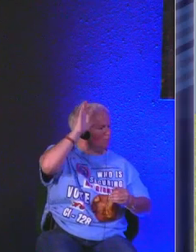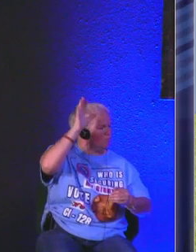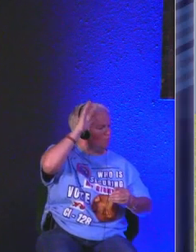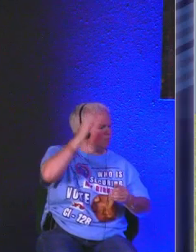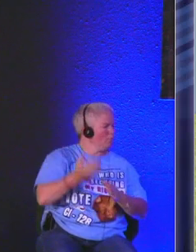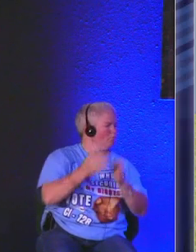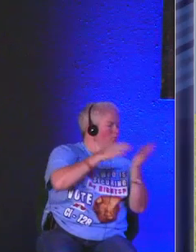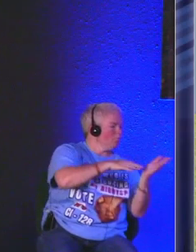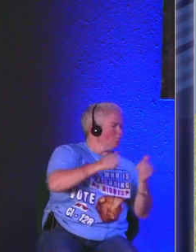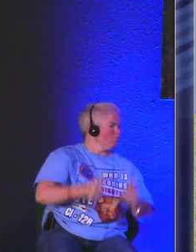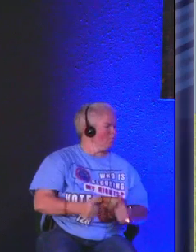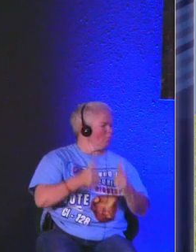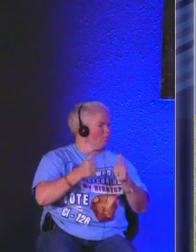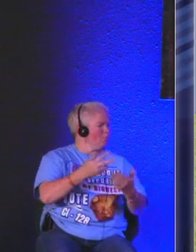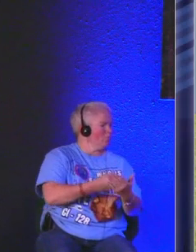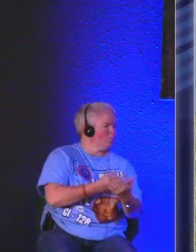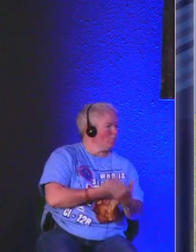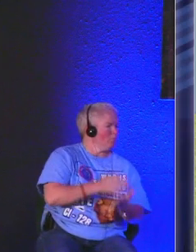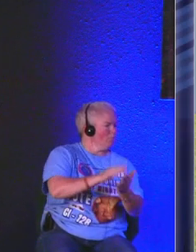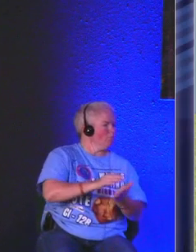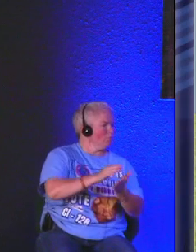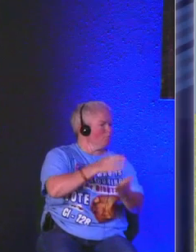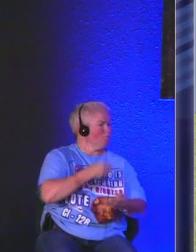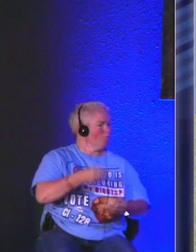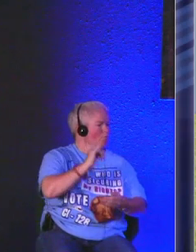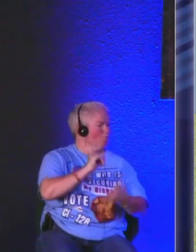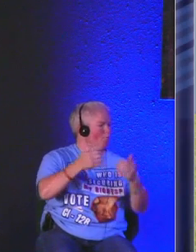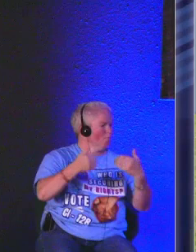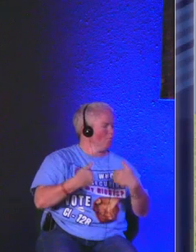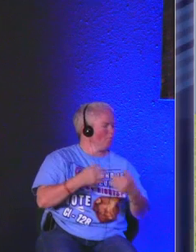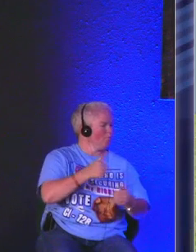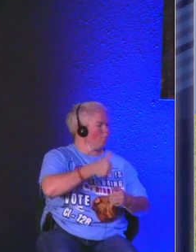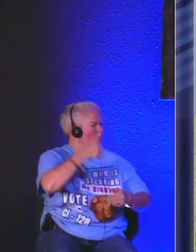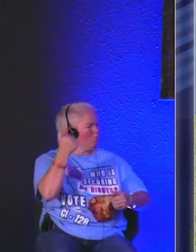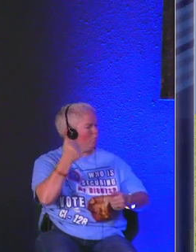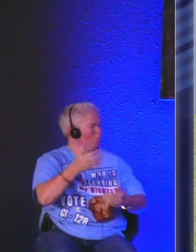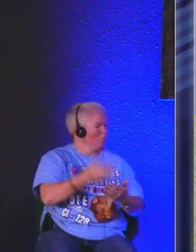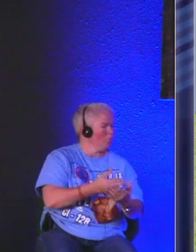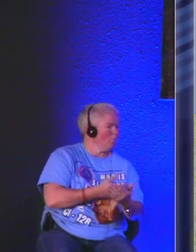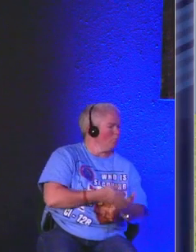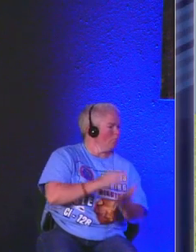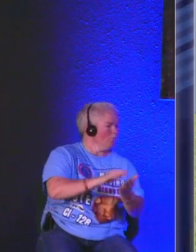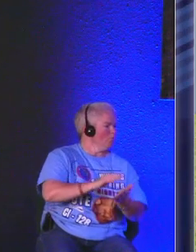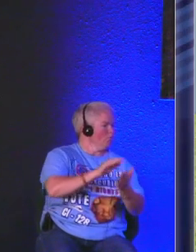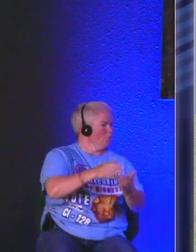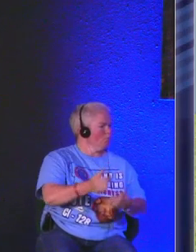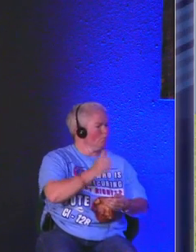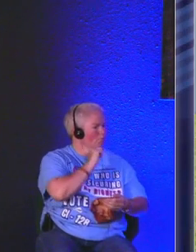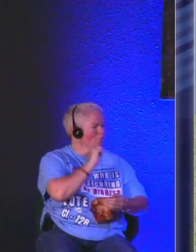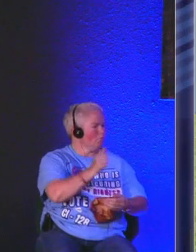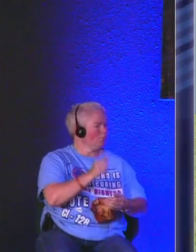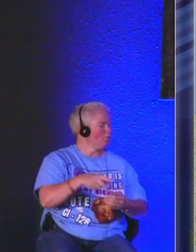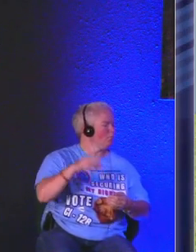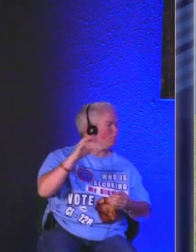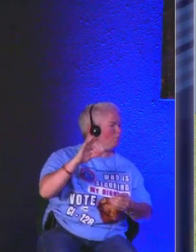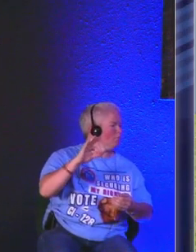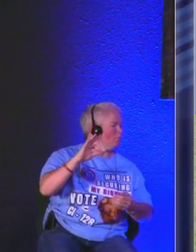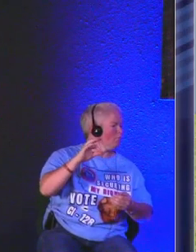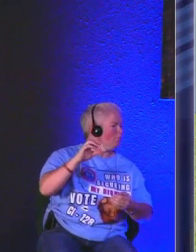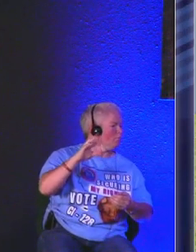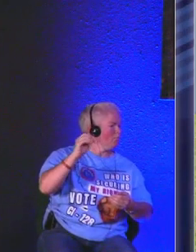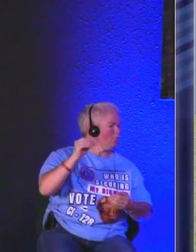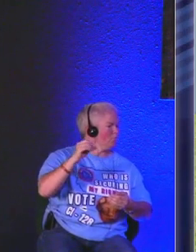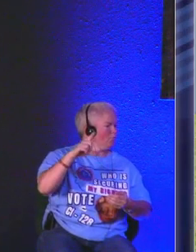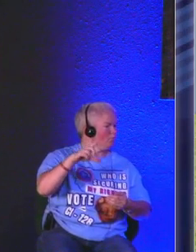thank you Jesus that I'm one of those others right remember Jesus he's hanging out he's